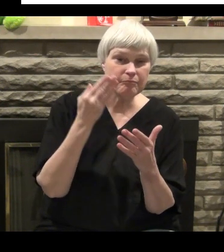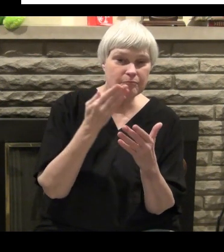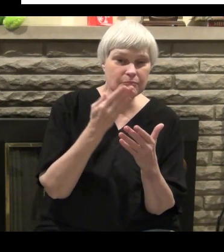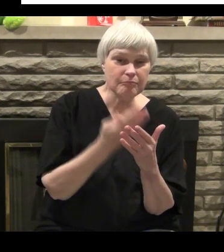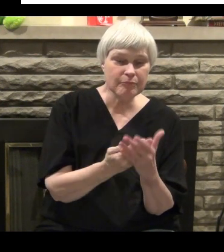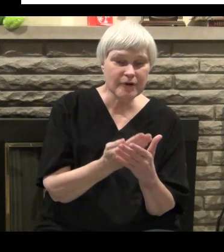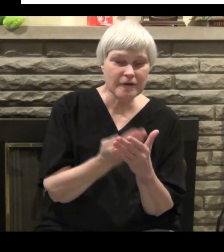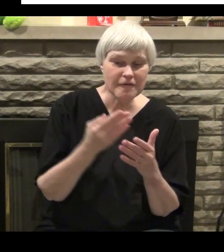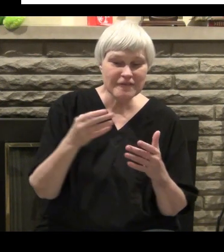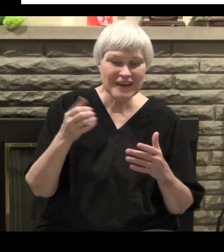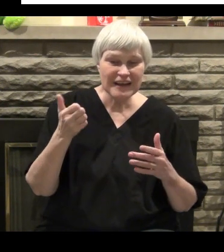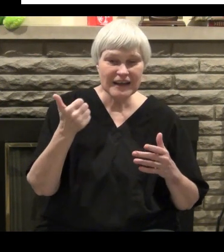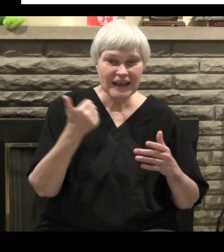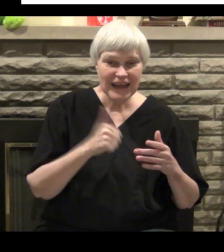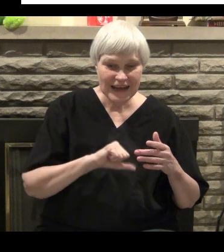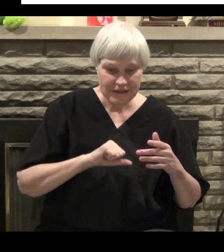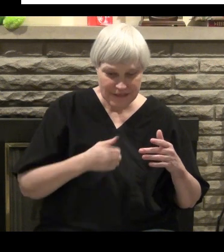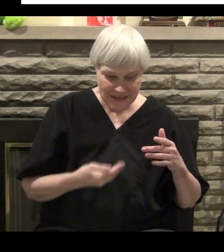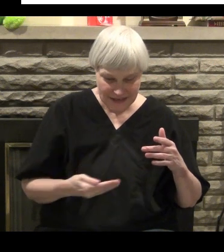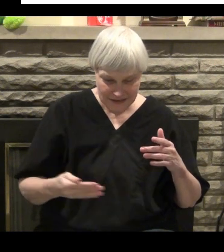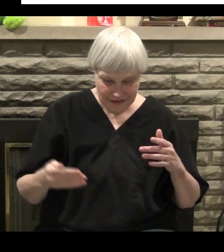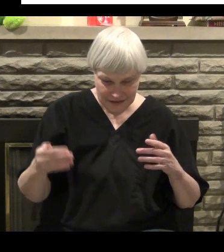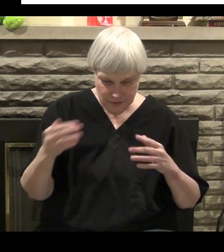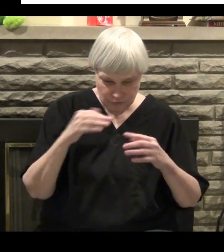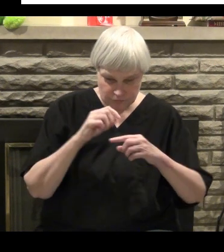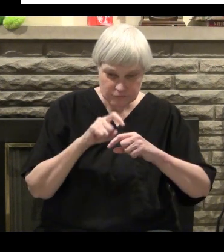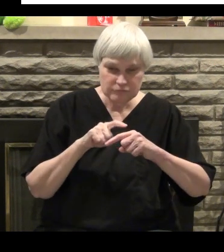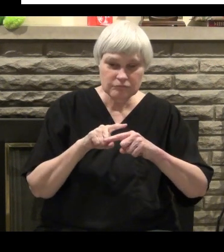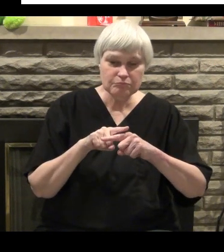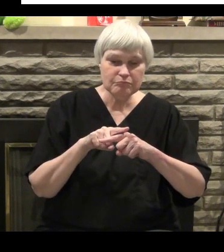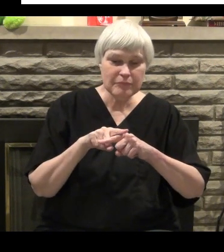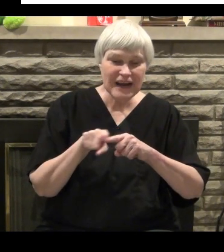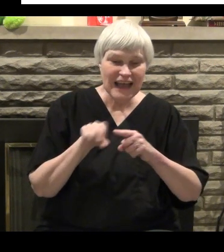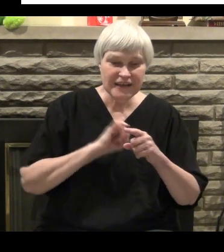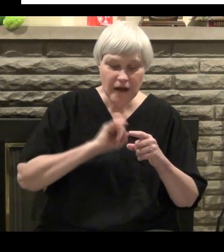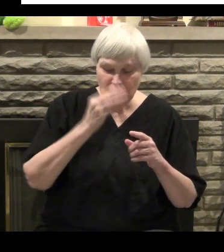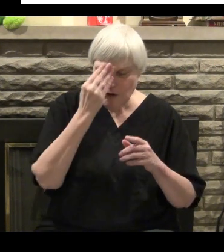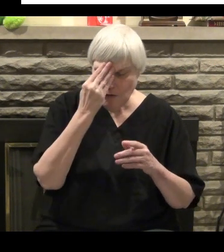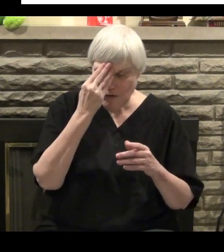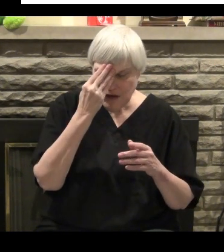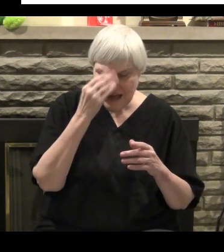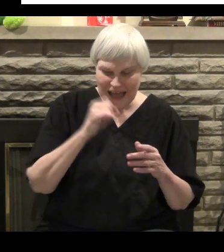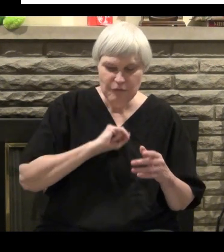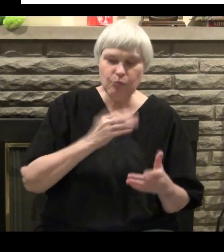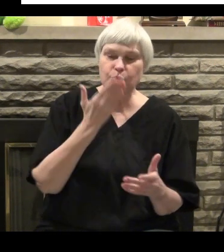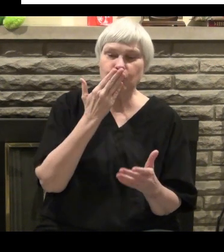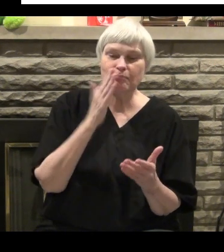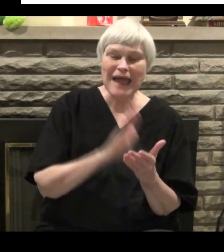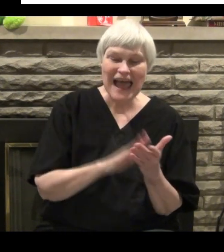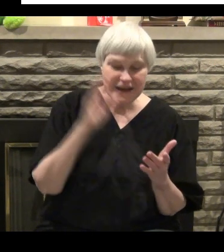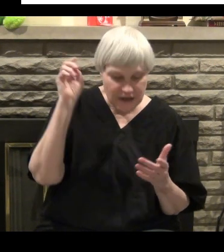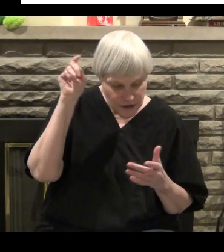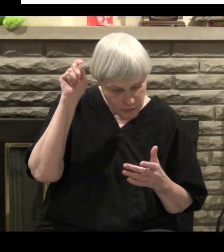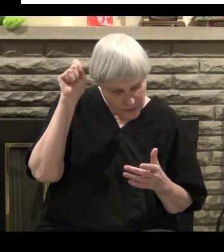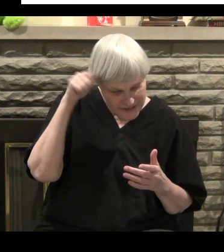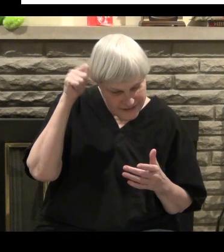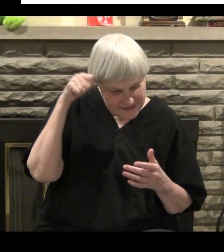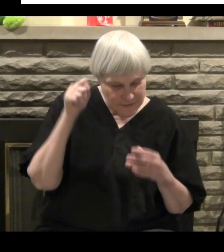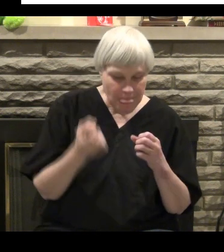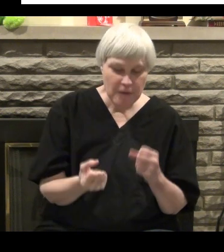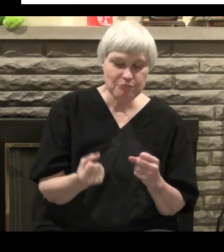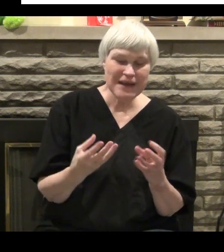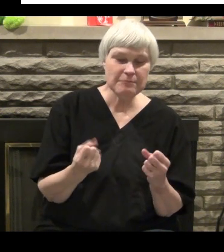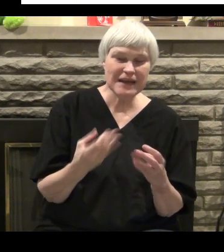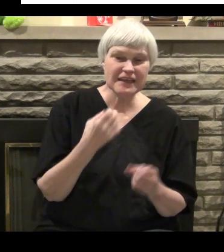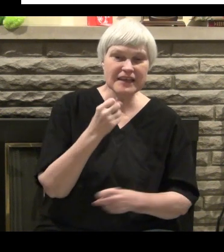or prove I was a bad witness to my salvation. A bad witness for Jesus for